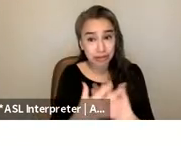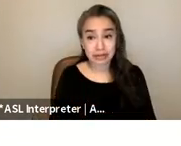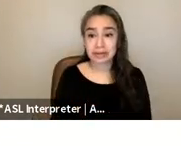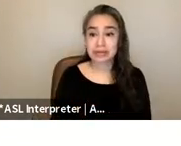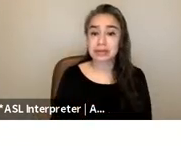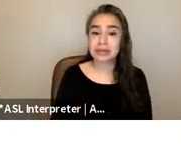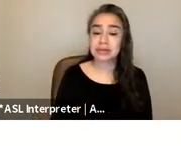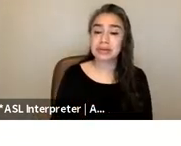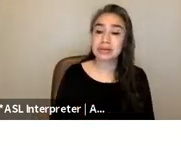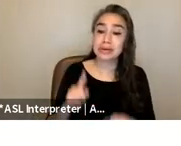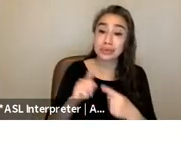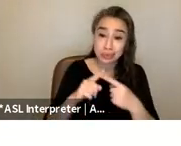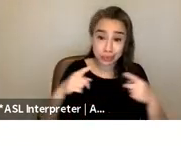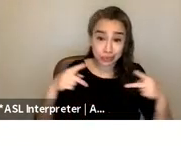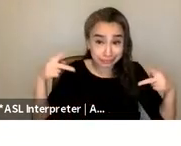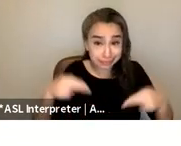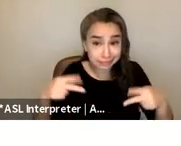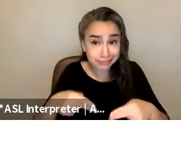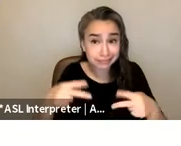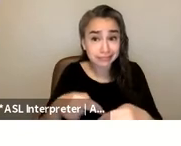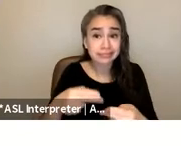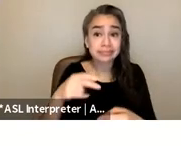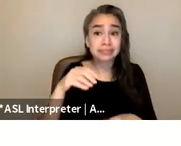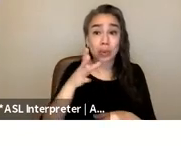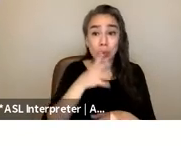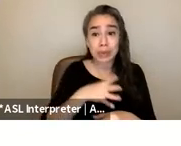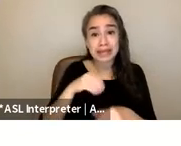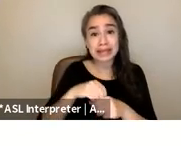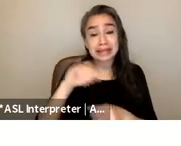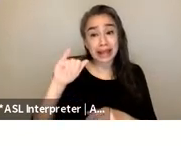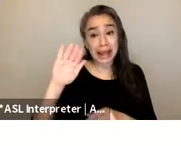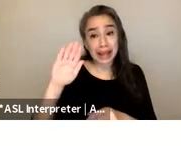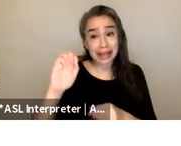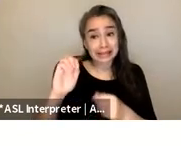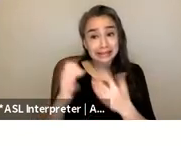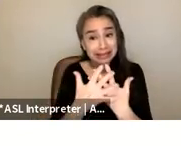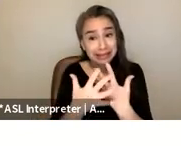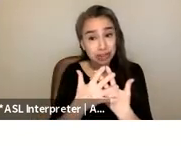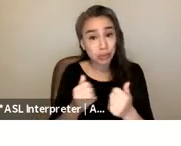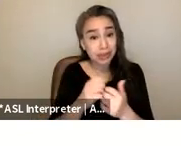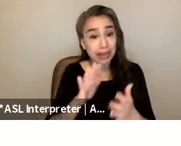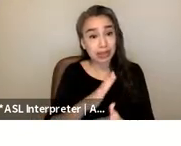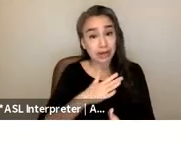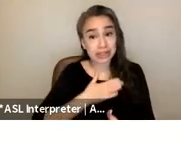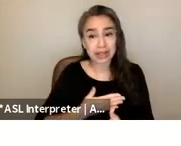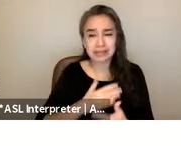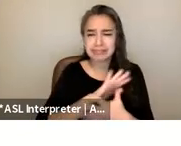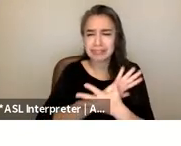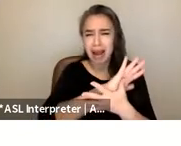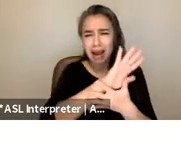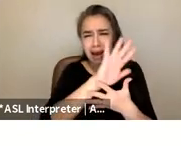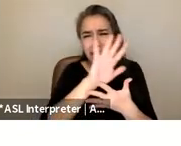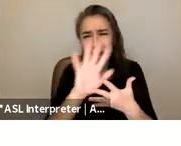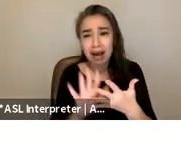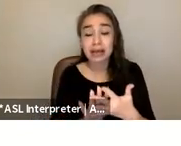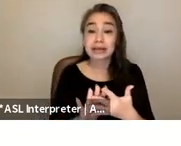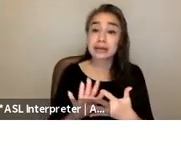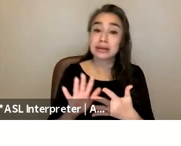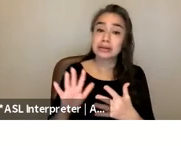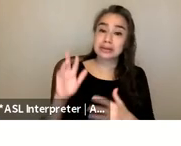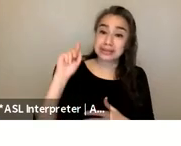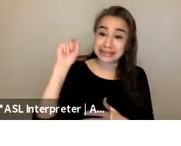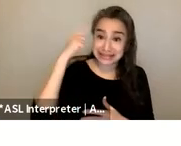sterilization of women in ICE detention without their consent the roots of personal and state violence against marginalized